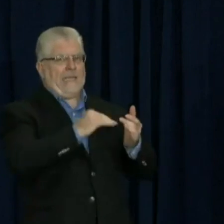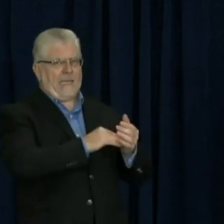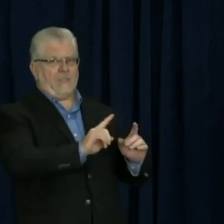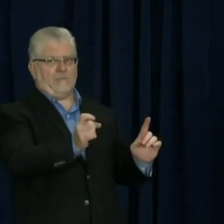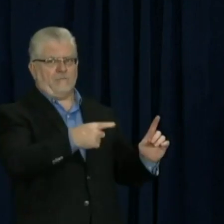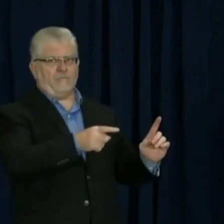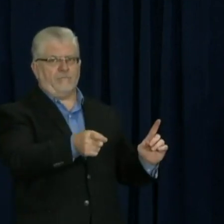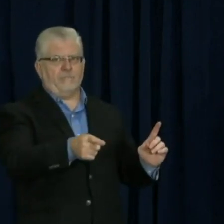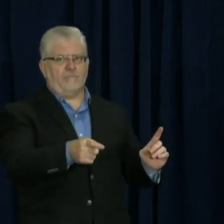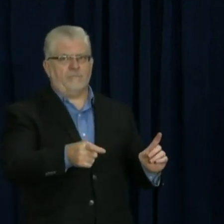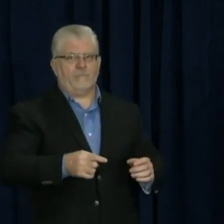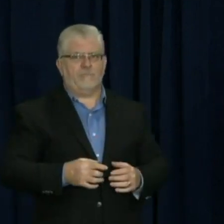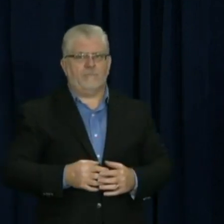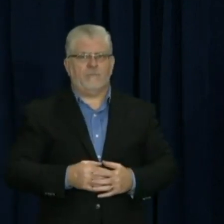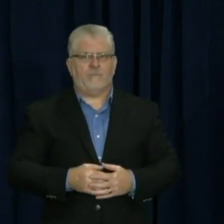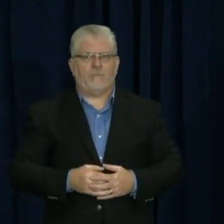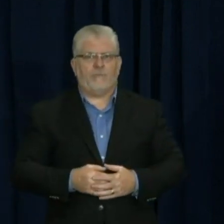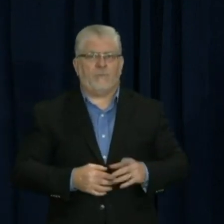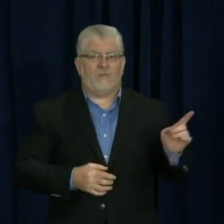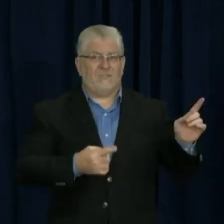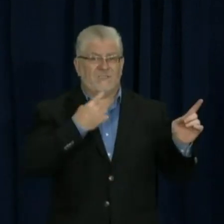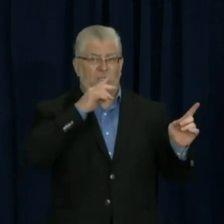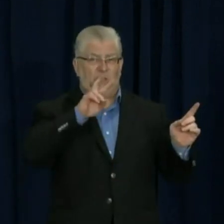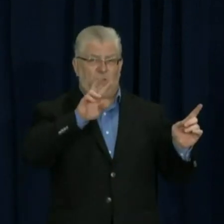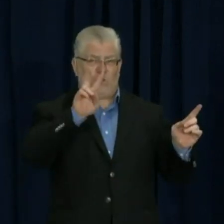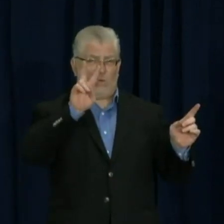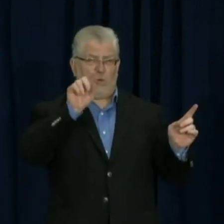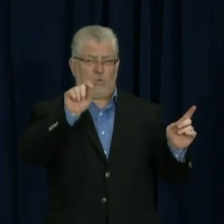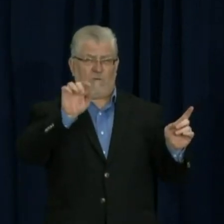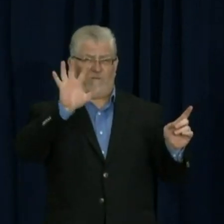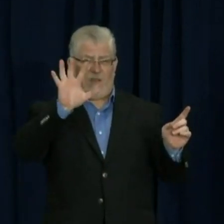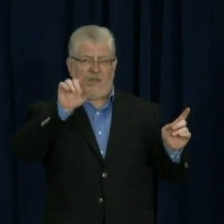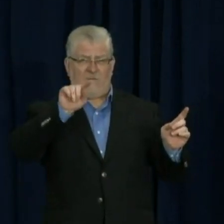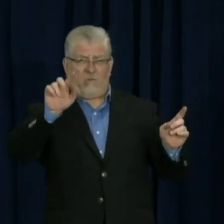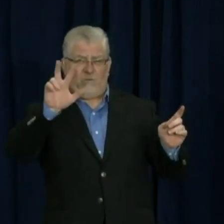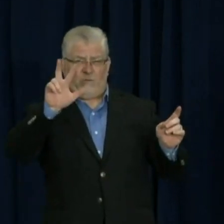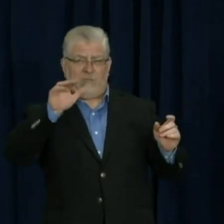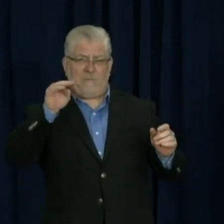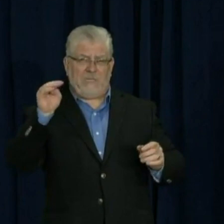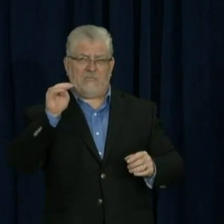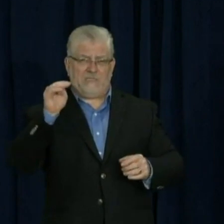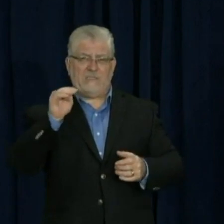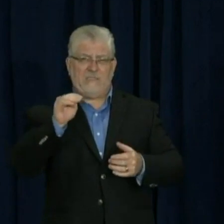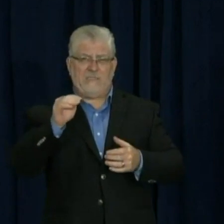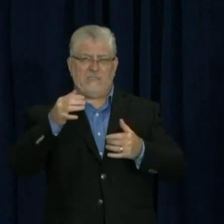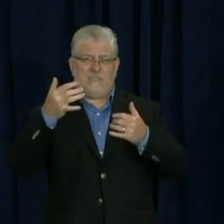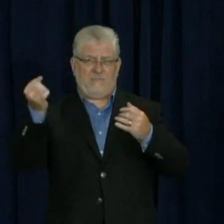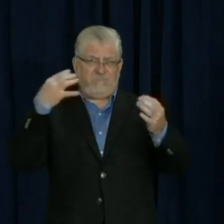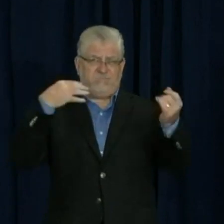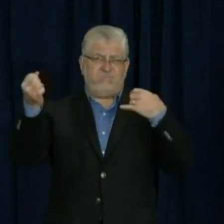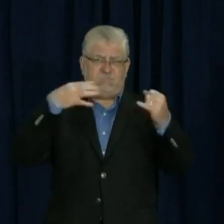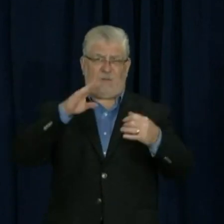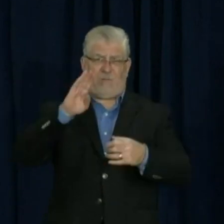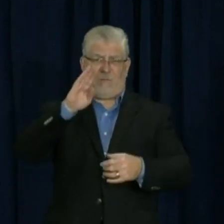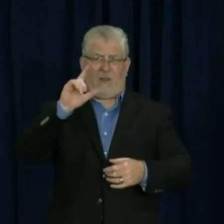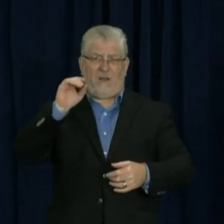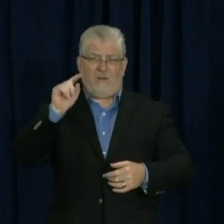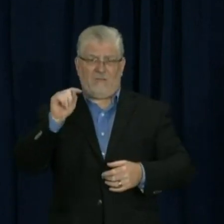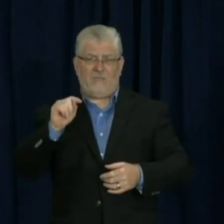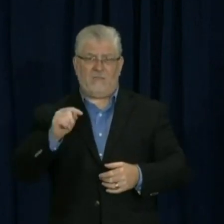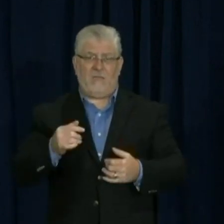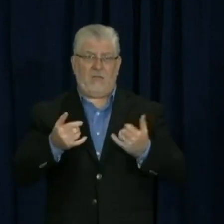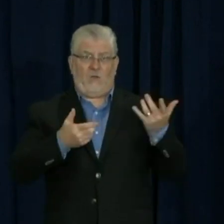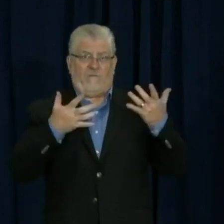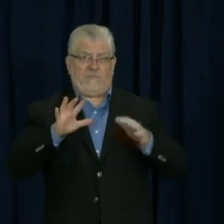.5 and 3 million mail-in ballots. Is that in your roughly 50 percent? If you could speak with as much specificity as possible